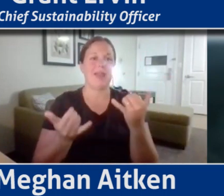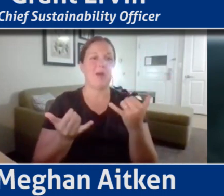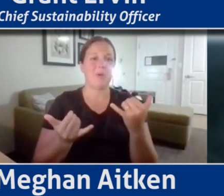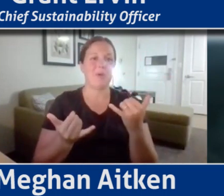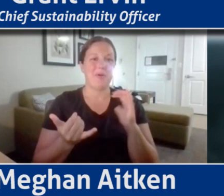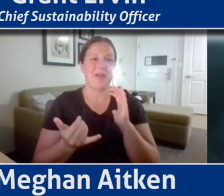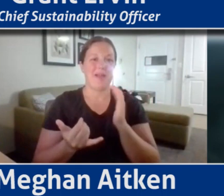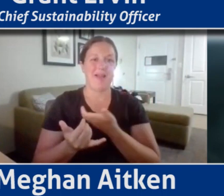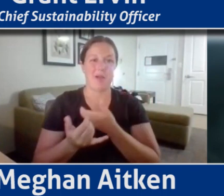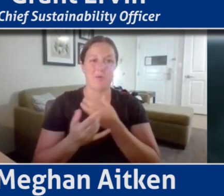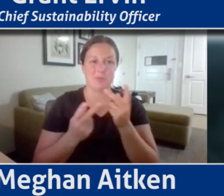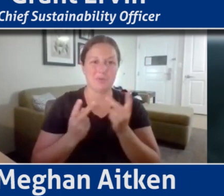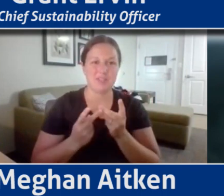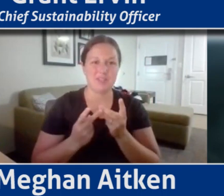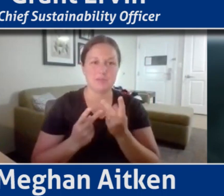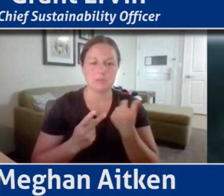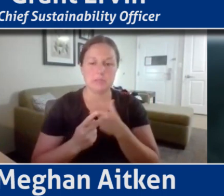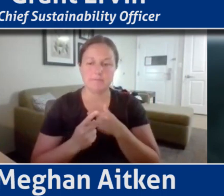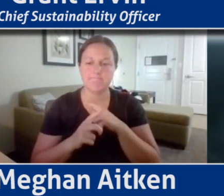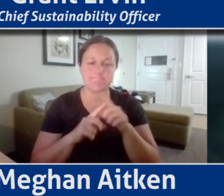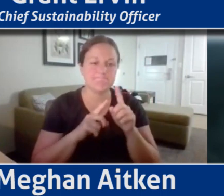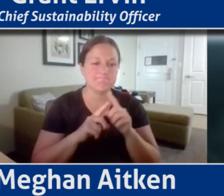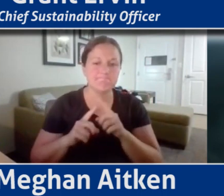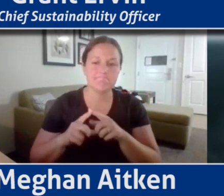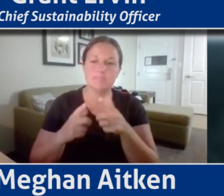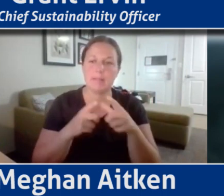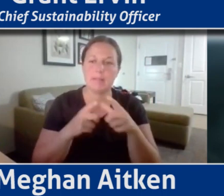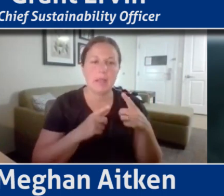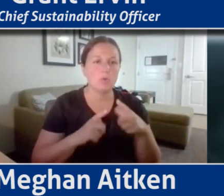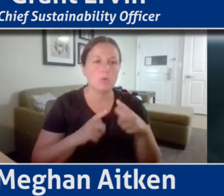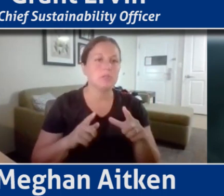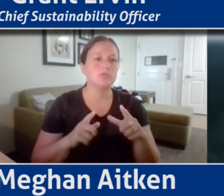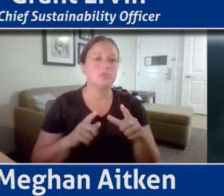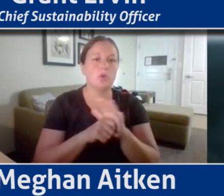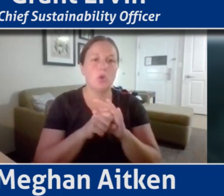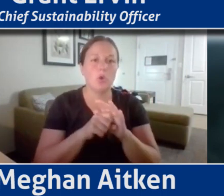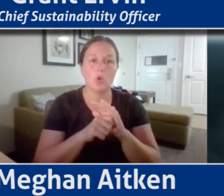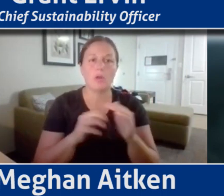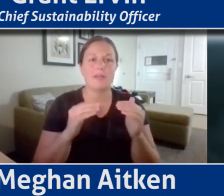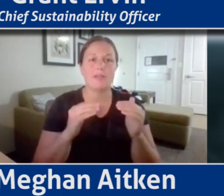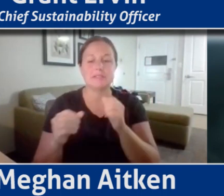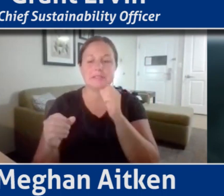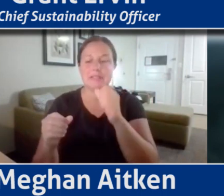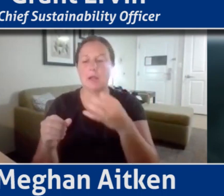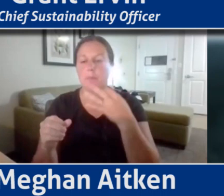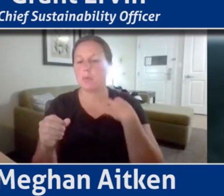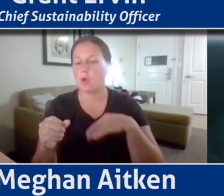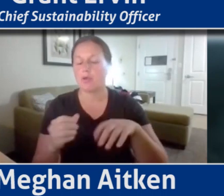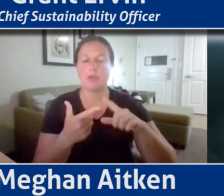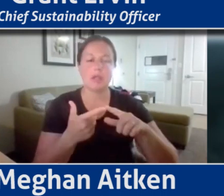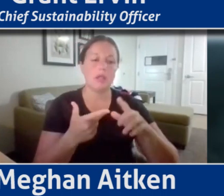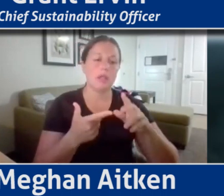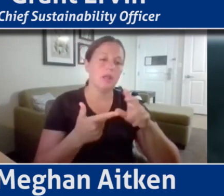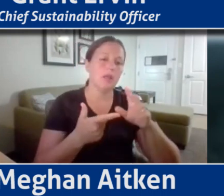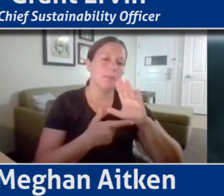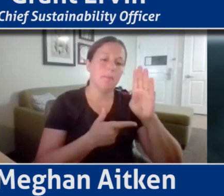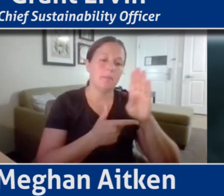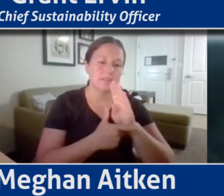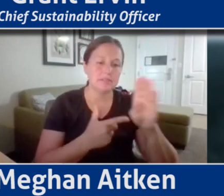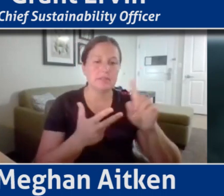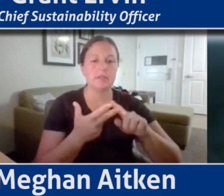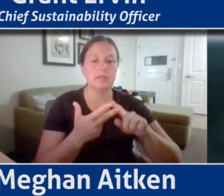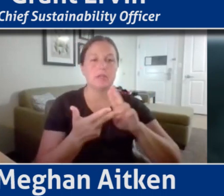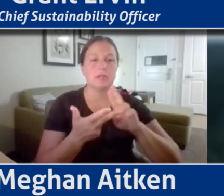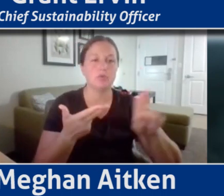point, looking at the different languages on the multiple levels, whether it be nonprofit, corporate universities. So, you know, so the